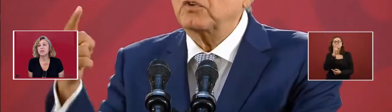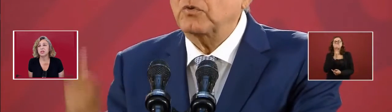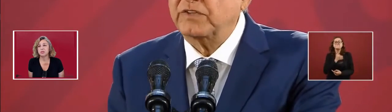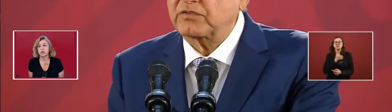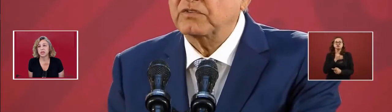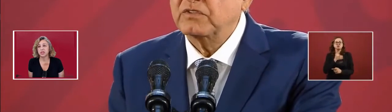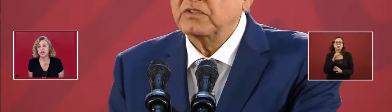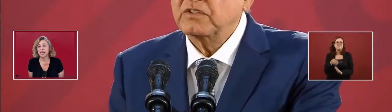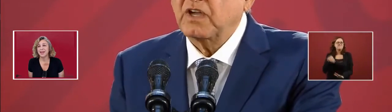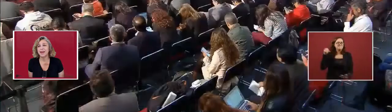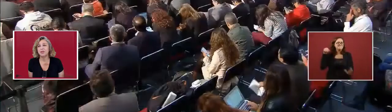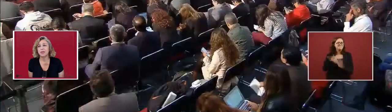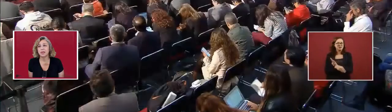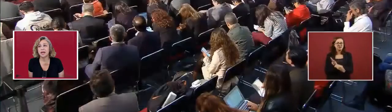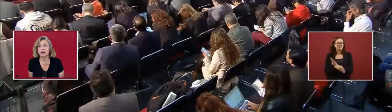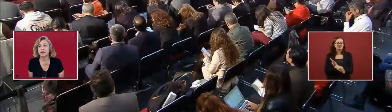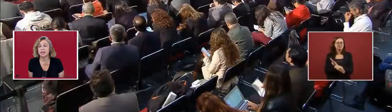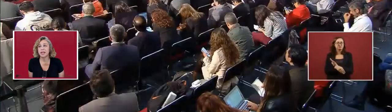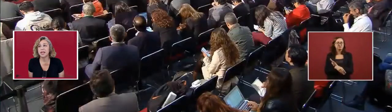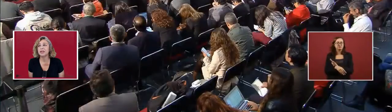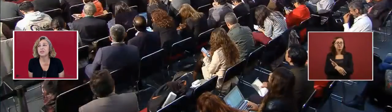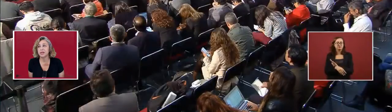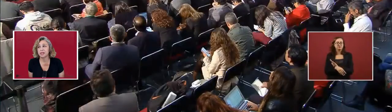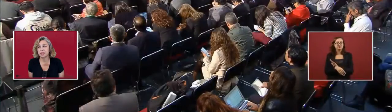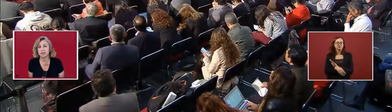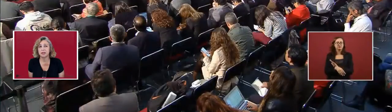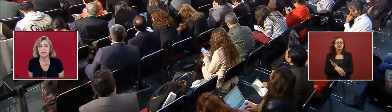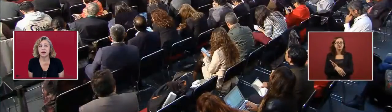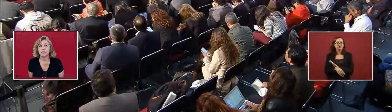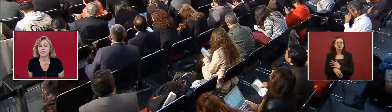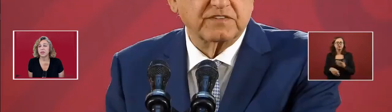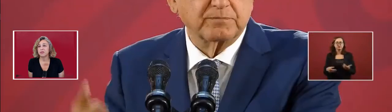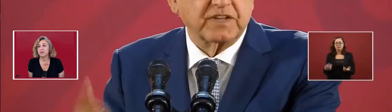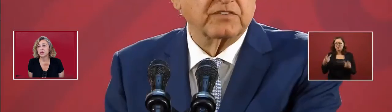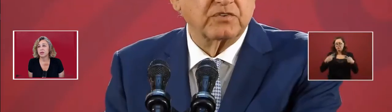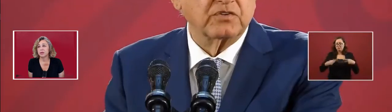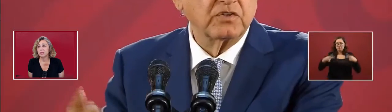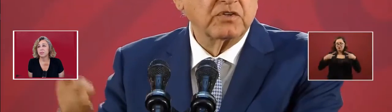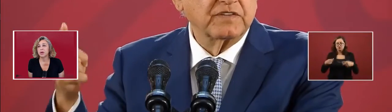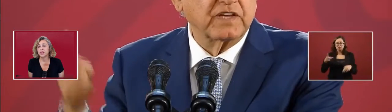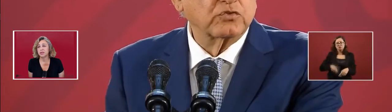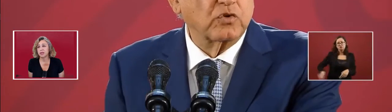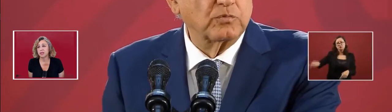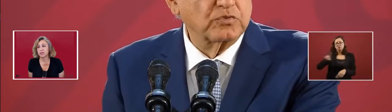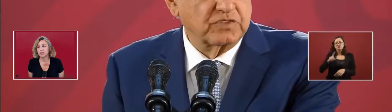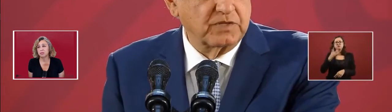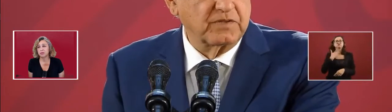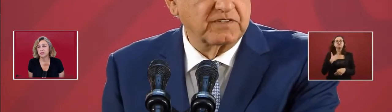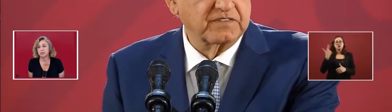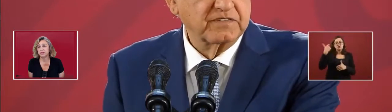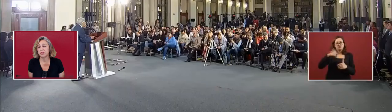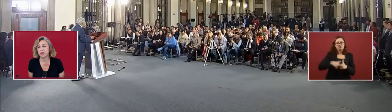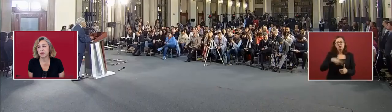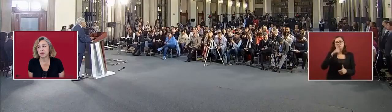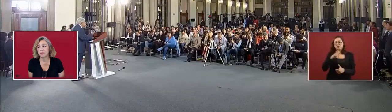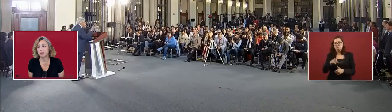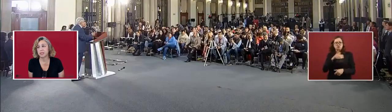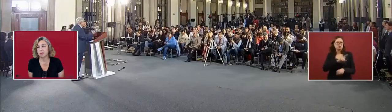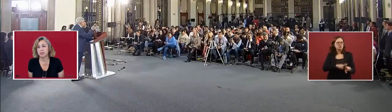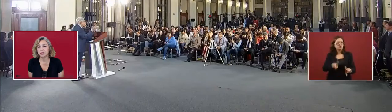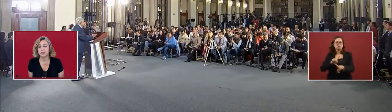decreased production, and not only that, they increased the price to the consumers for